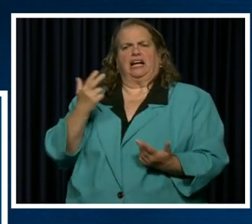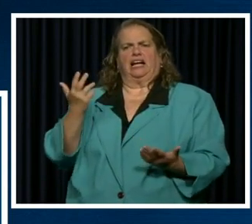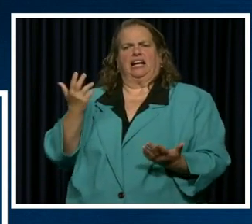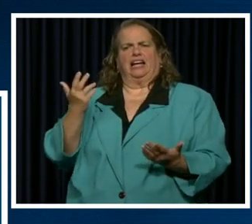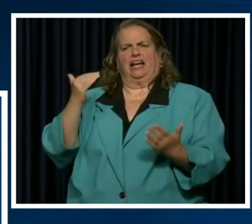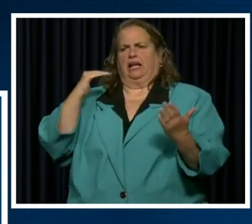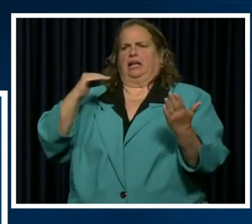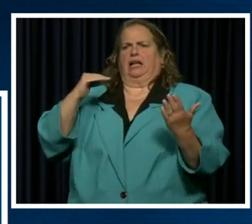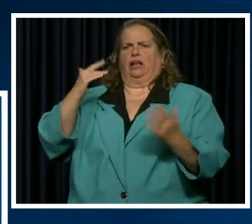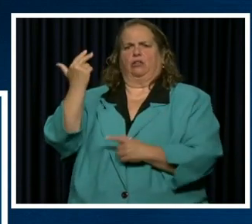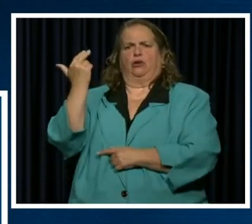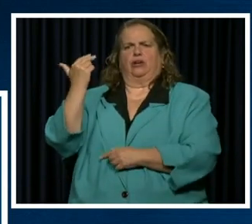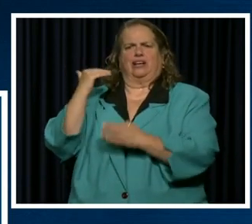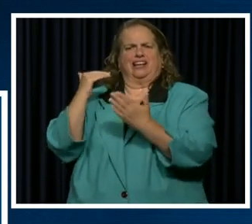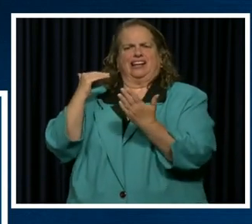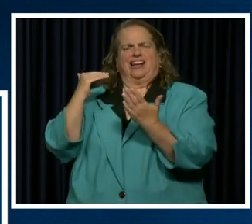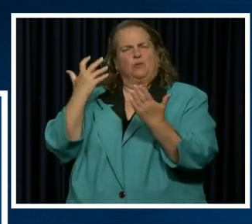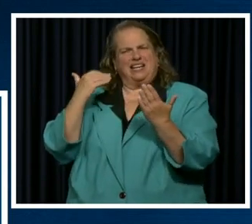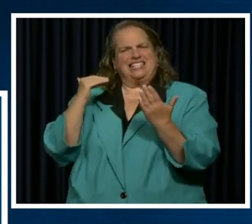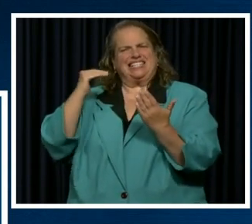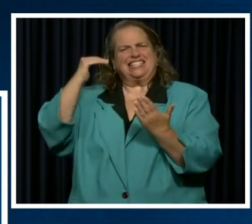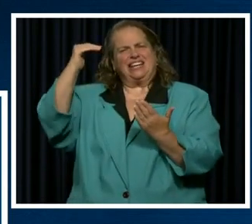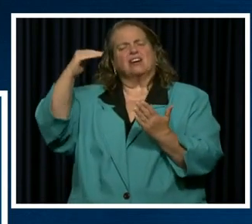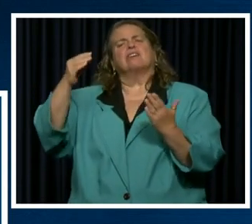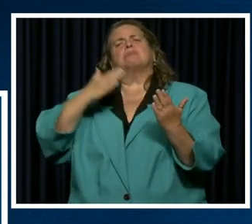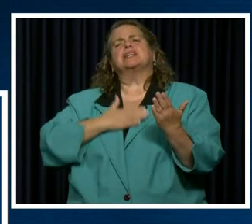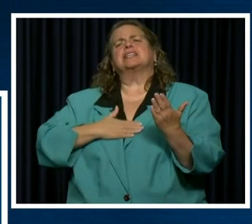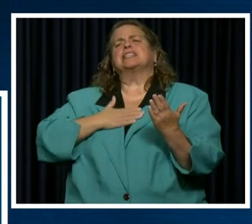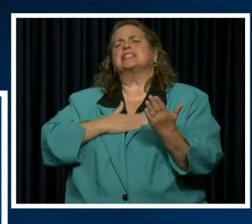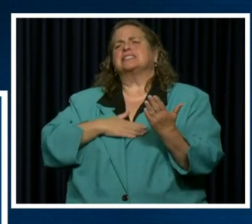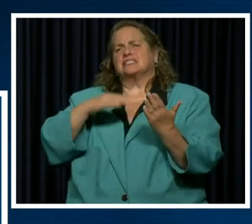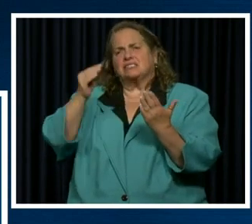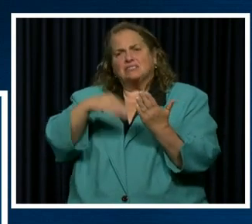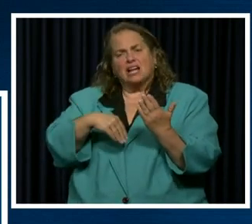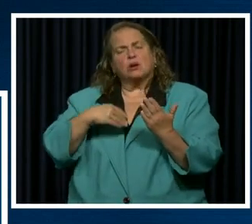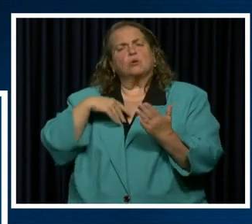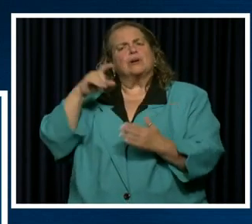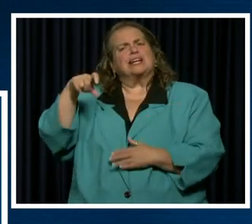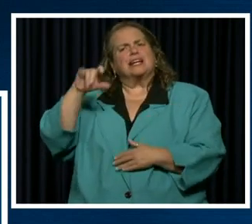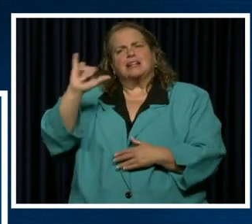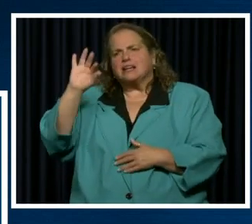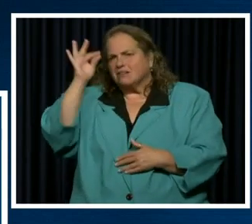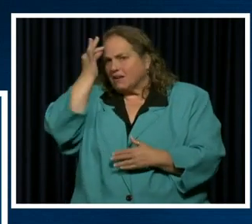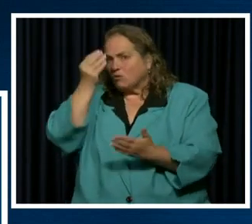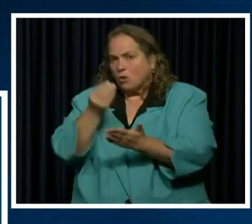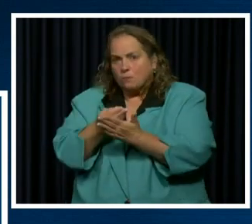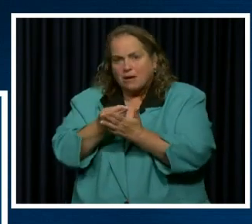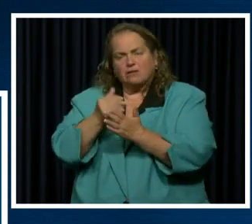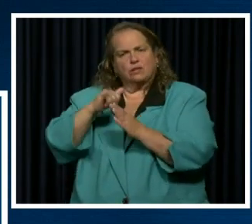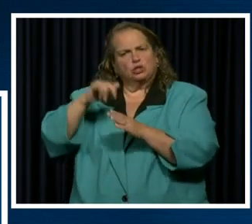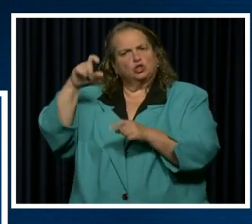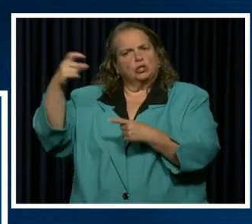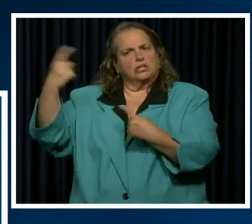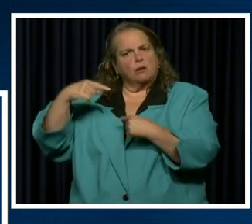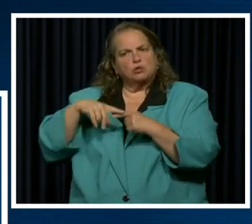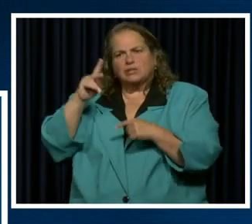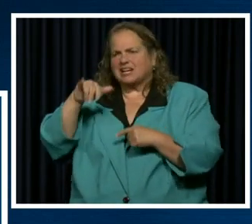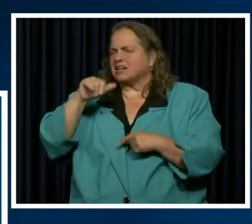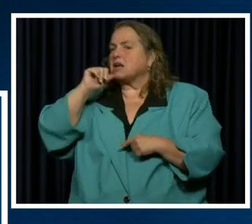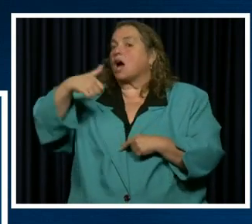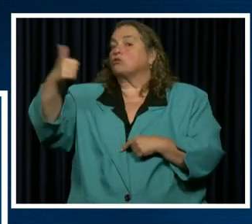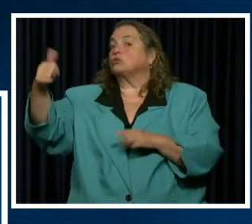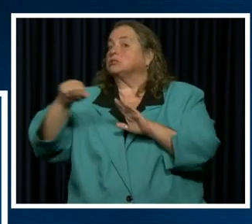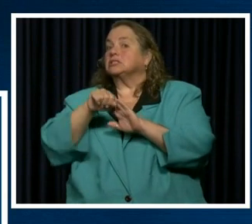let's fill out the census. Let's make sure that we get the federal dollars that should be coming to Kentucky. It's incredibly